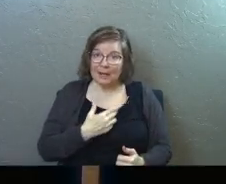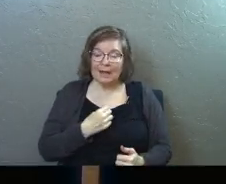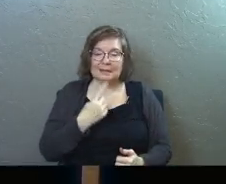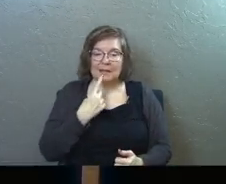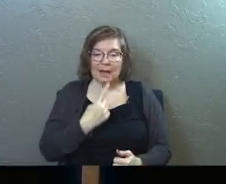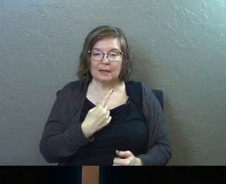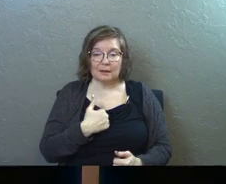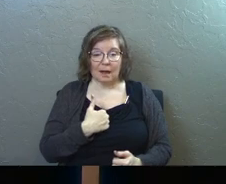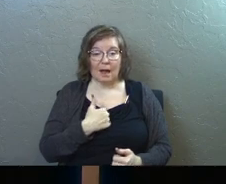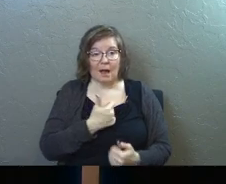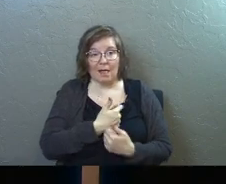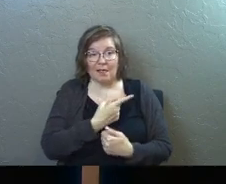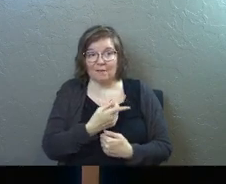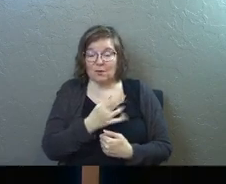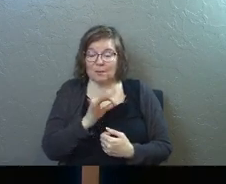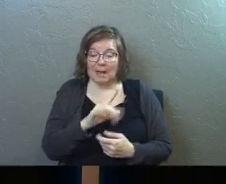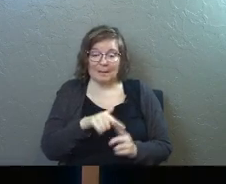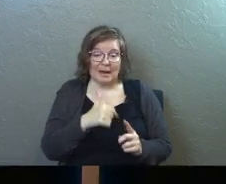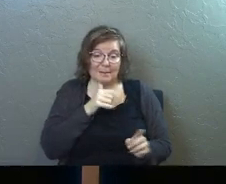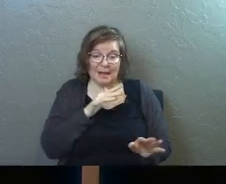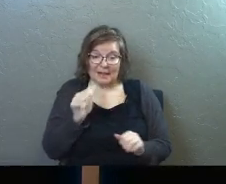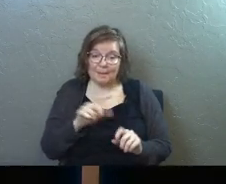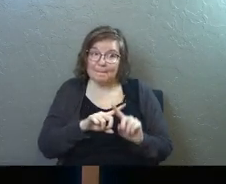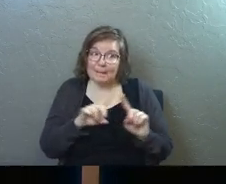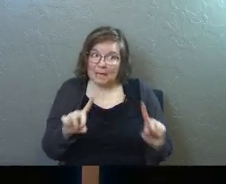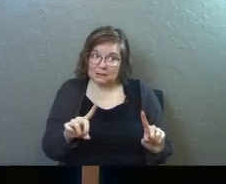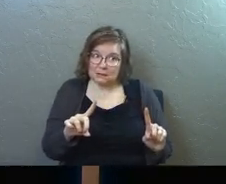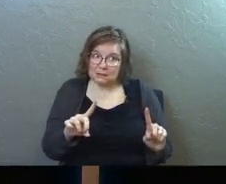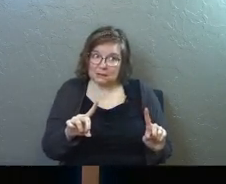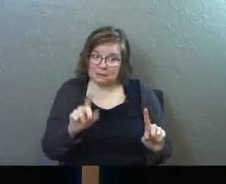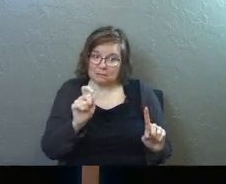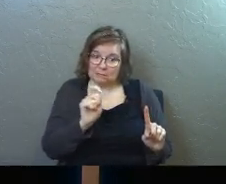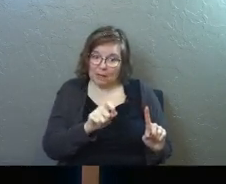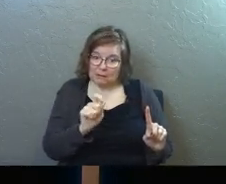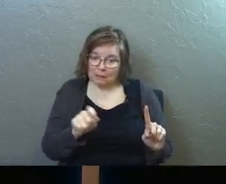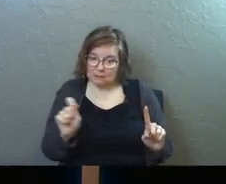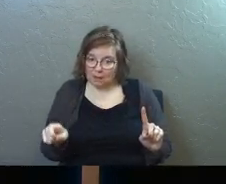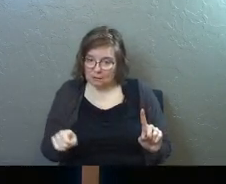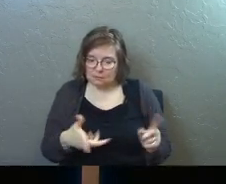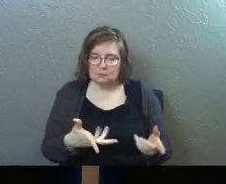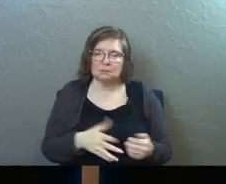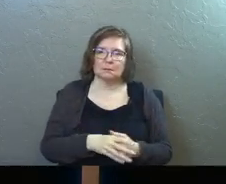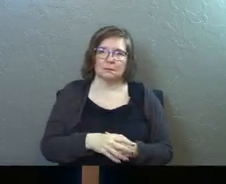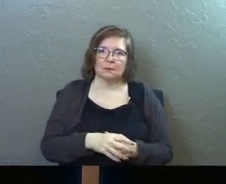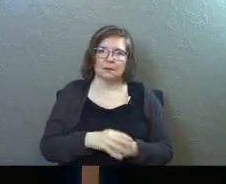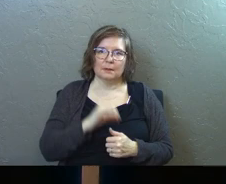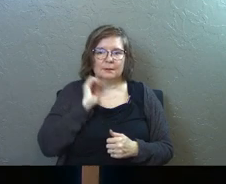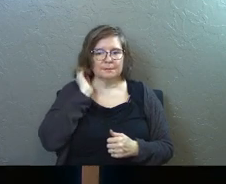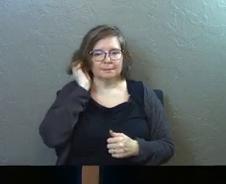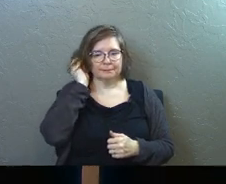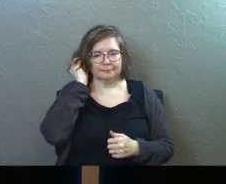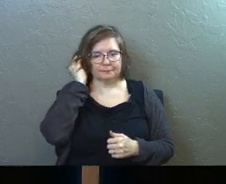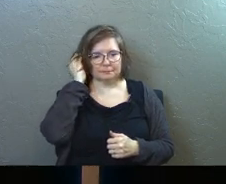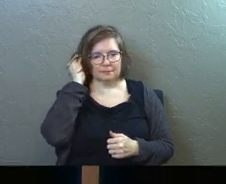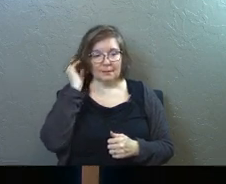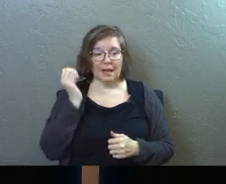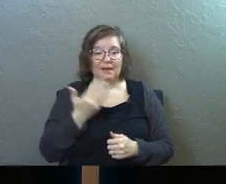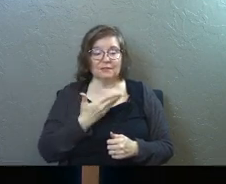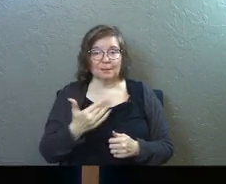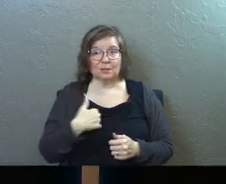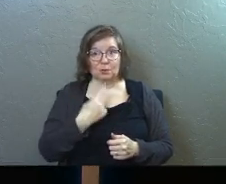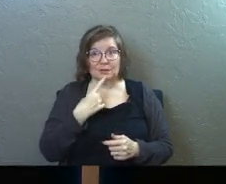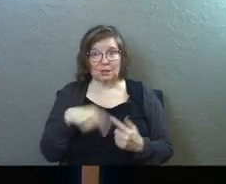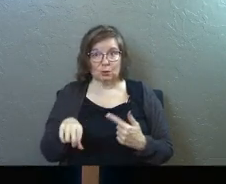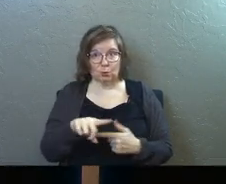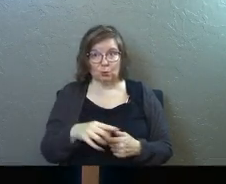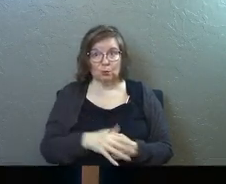and said I love you pastor and I'm not leaving but dot dot dot I got some things to say to